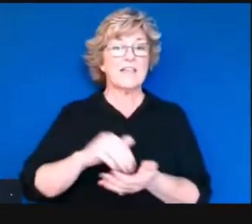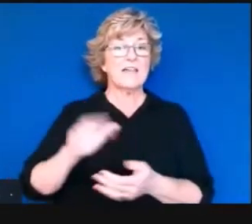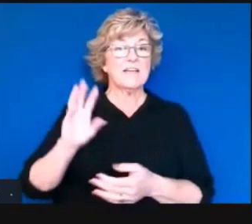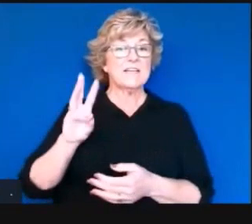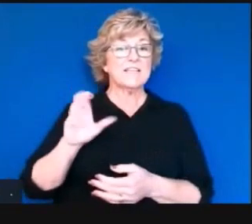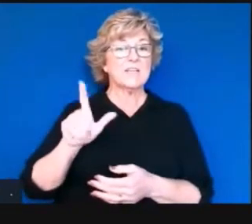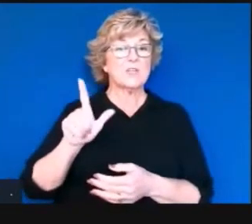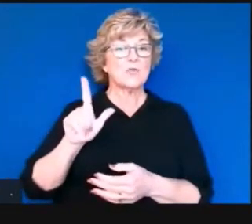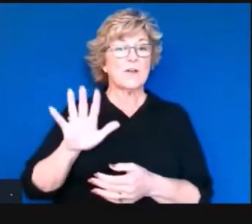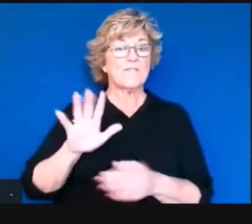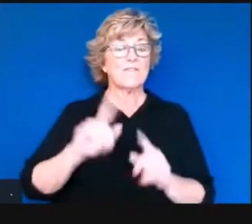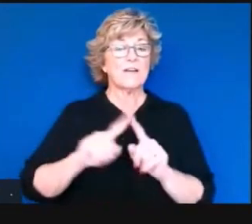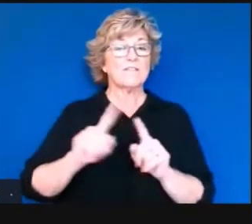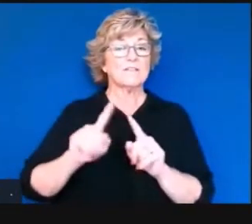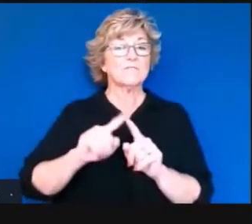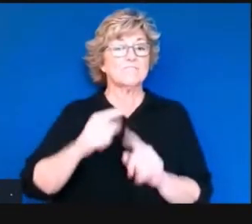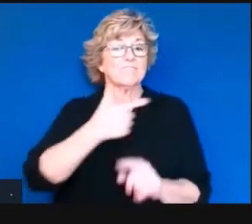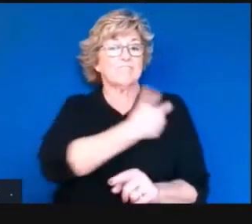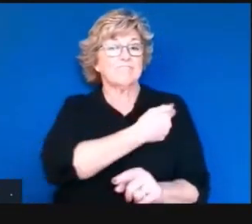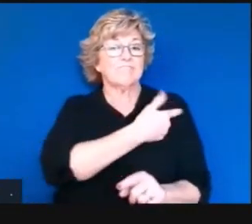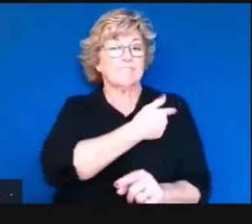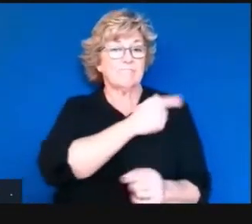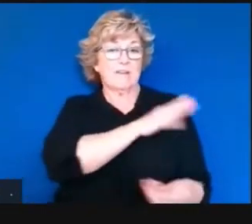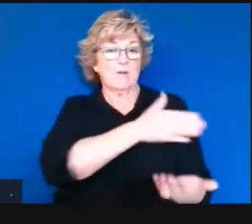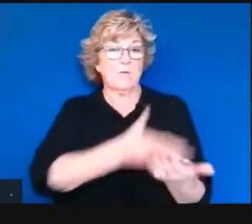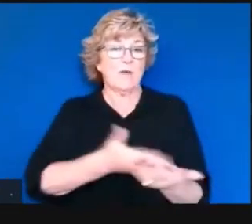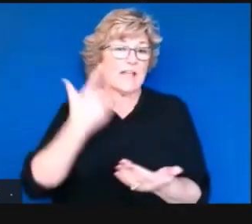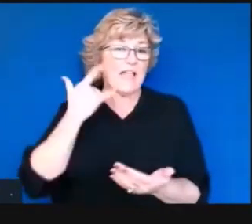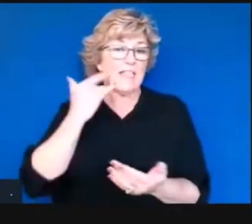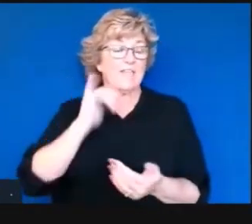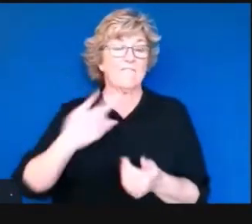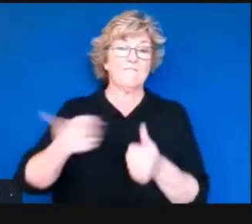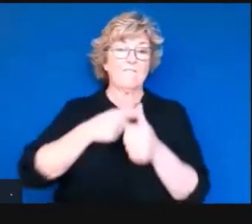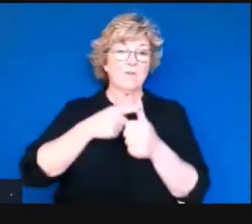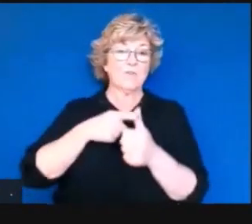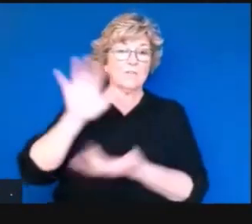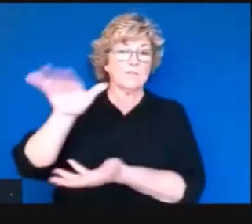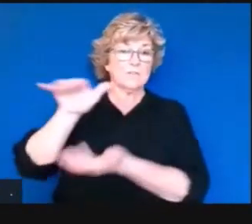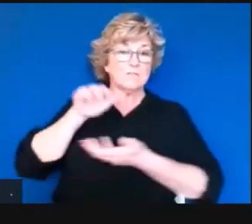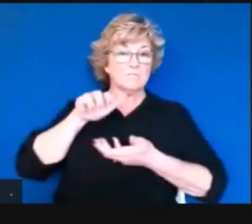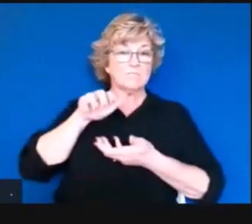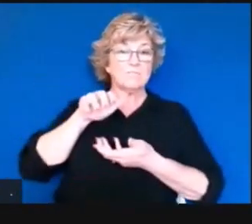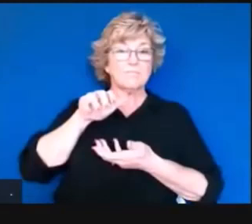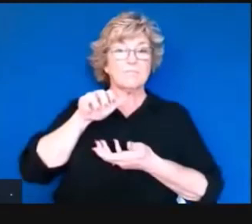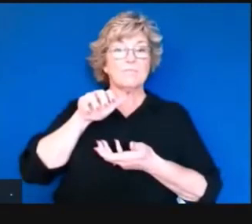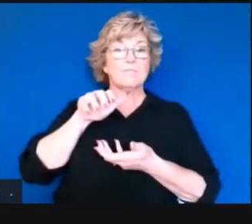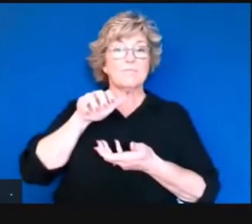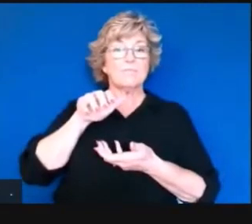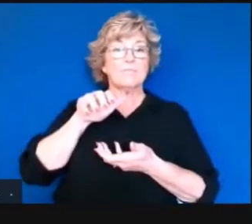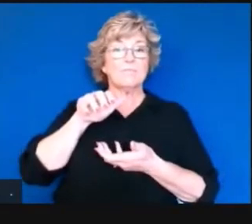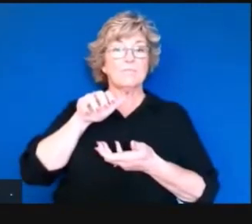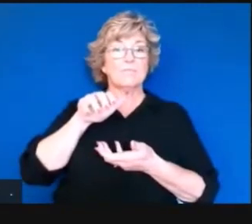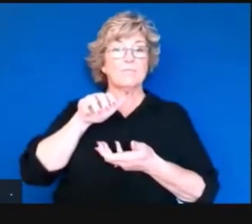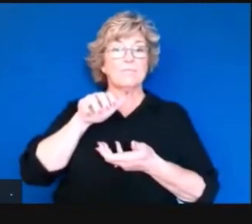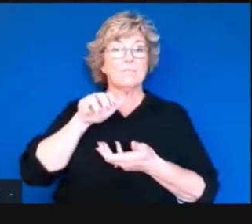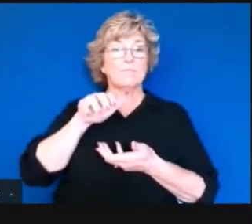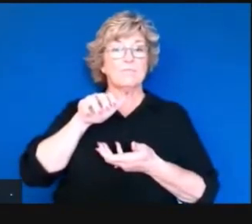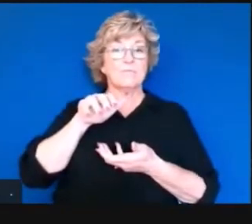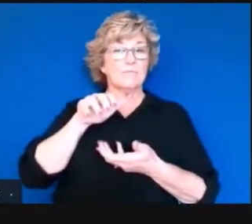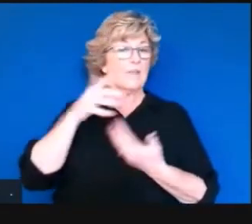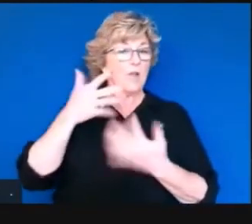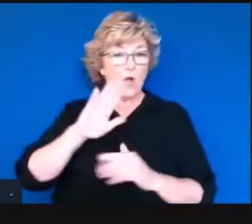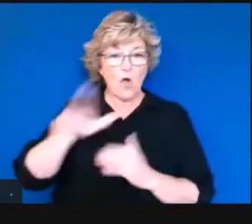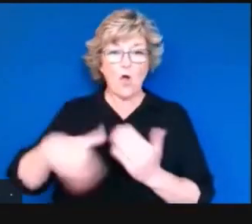doses have arrived in the state of California, we got that first dose, the doses all in